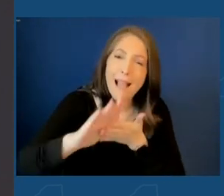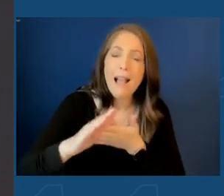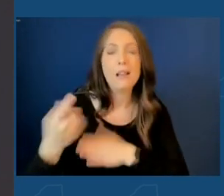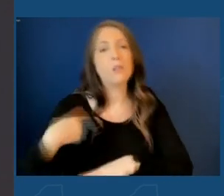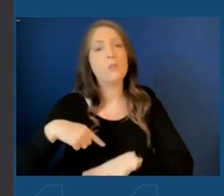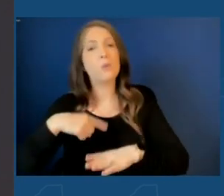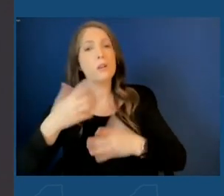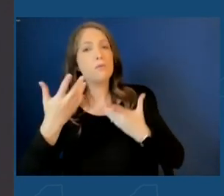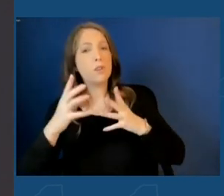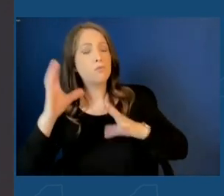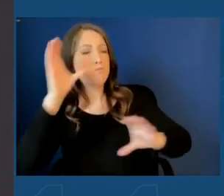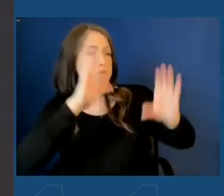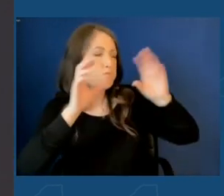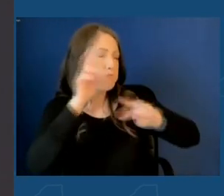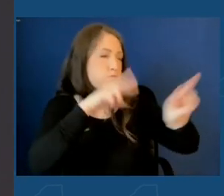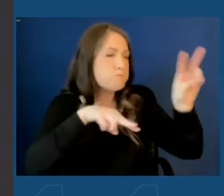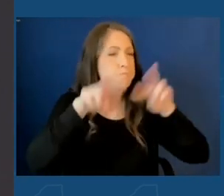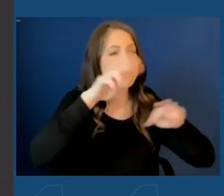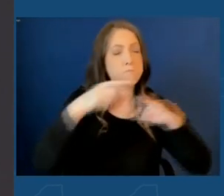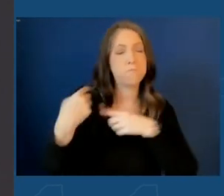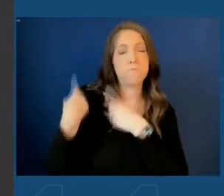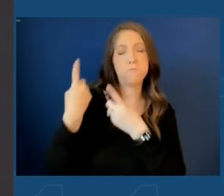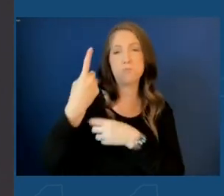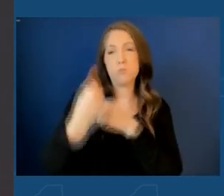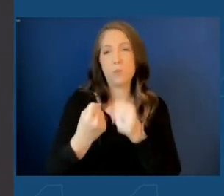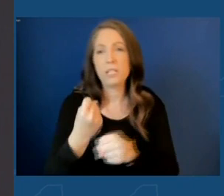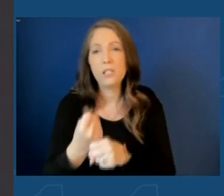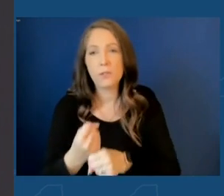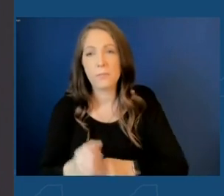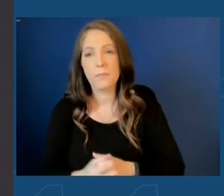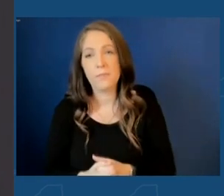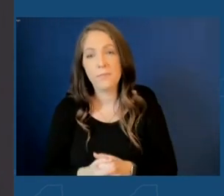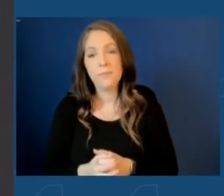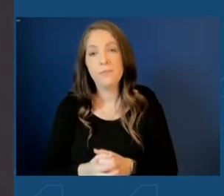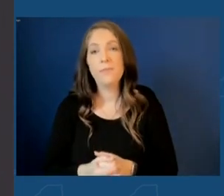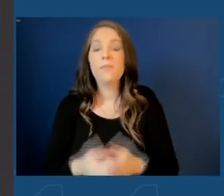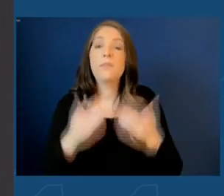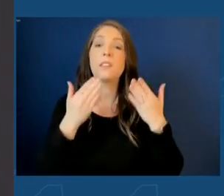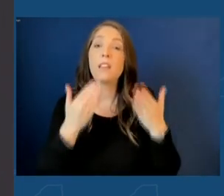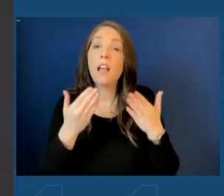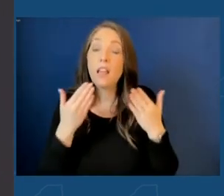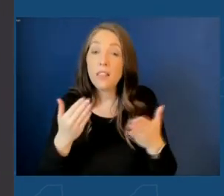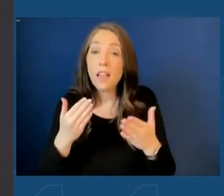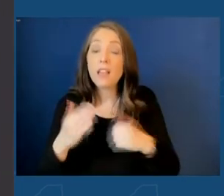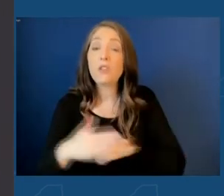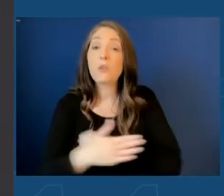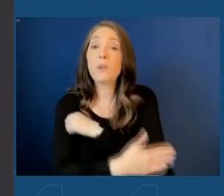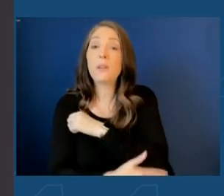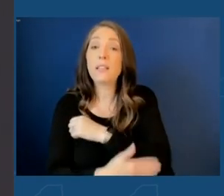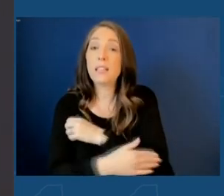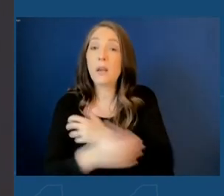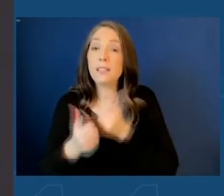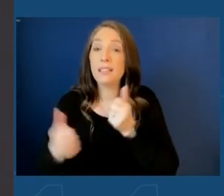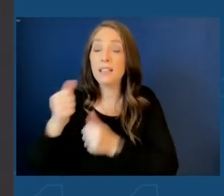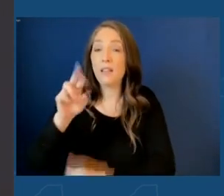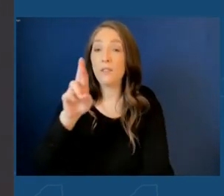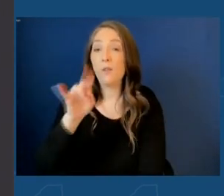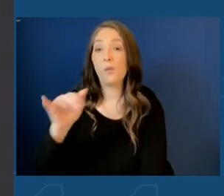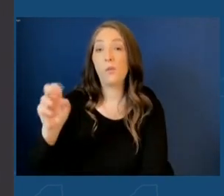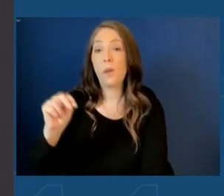here over the past year. I want to thank Onondaga County Executive Ryan McMahon